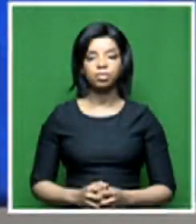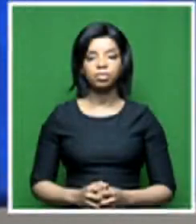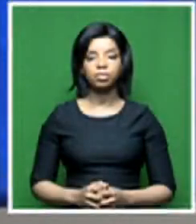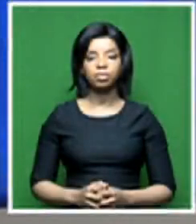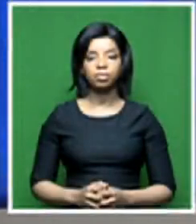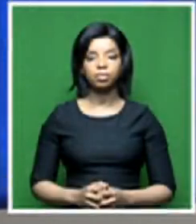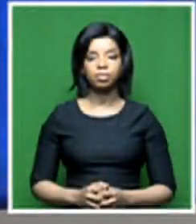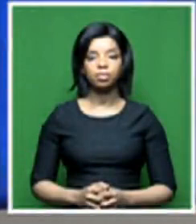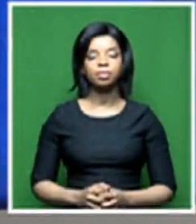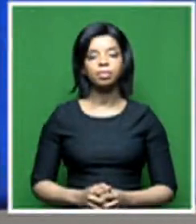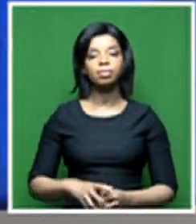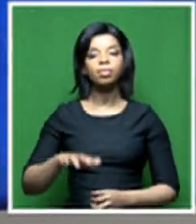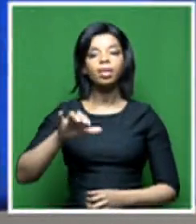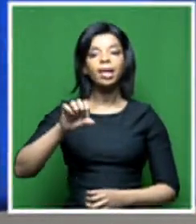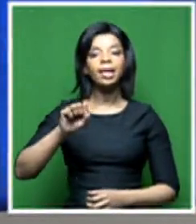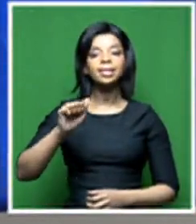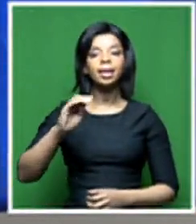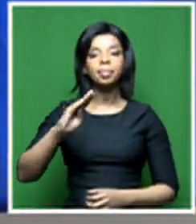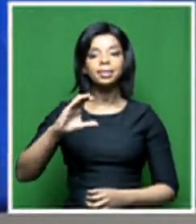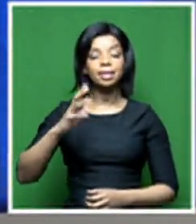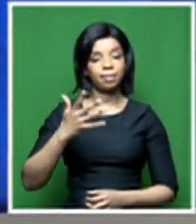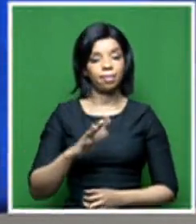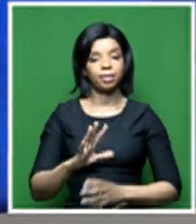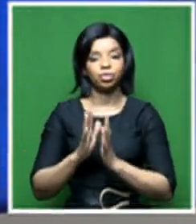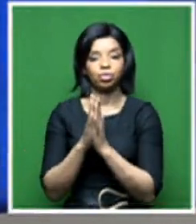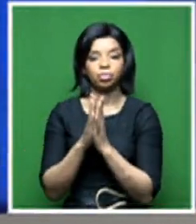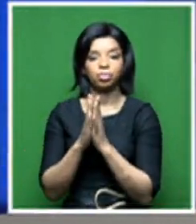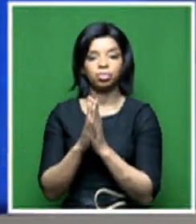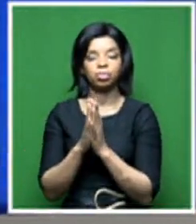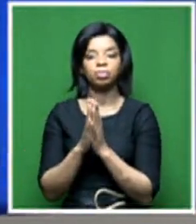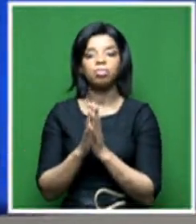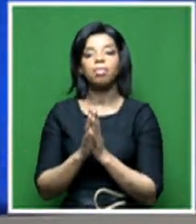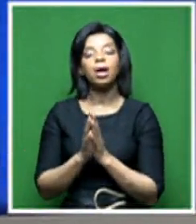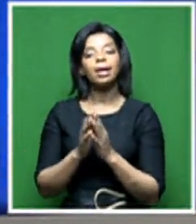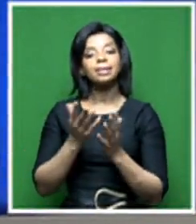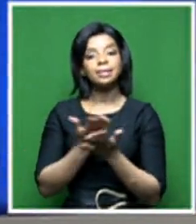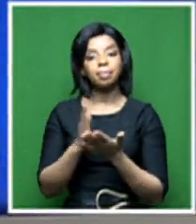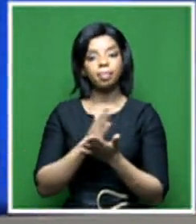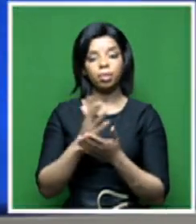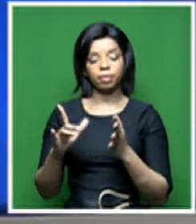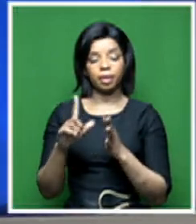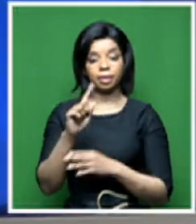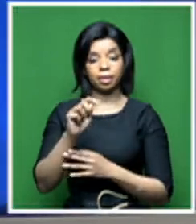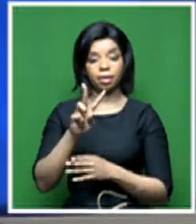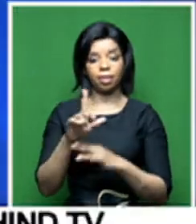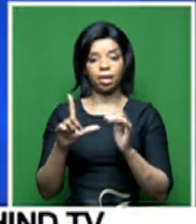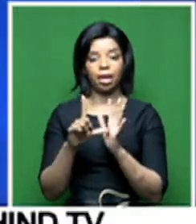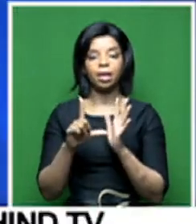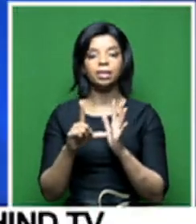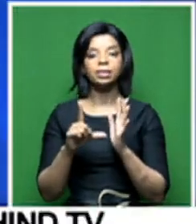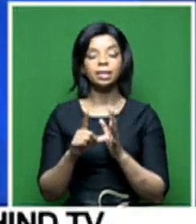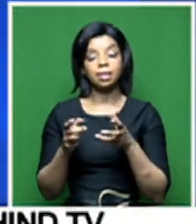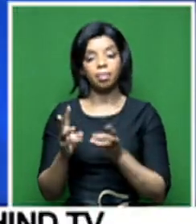Well, SABC has proposed a number of changes to their TV license collection method as the organization